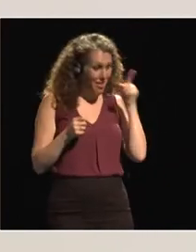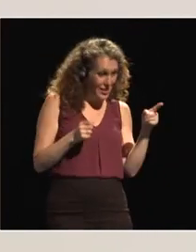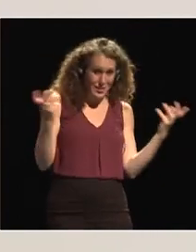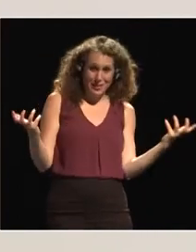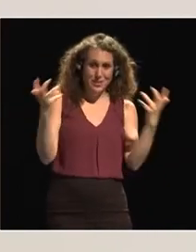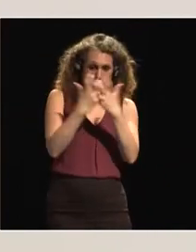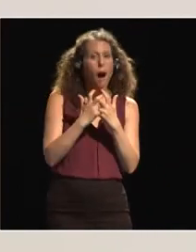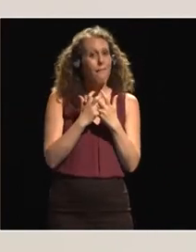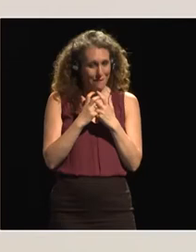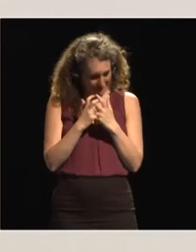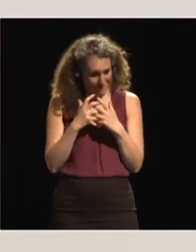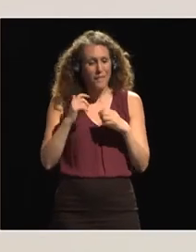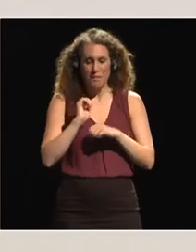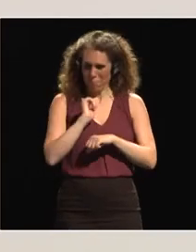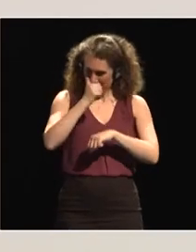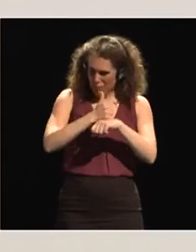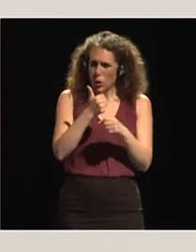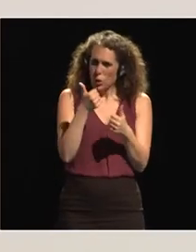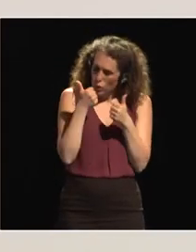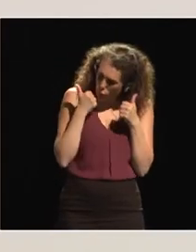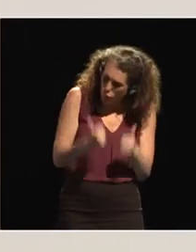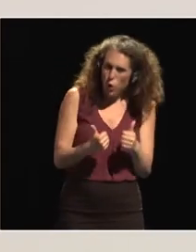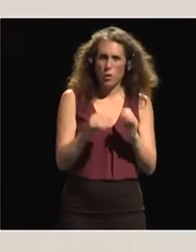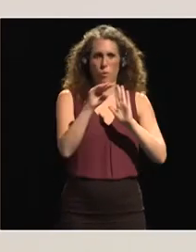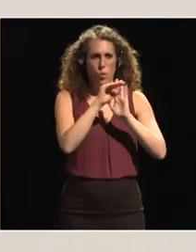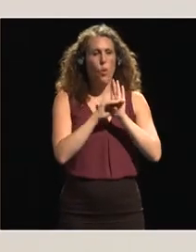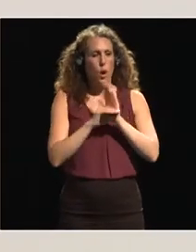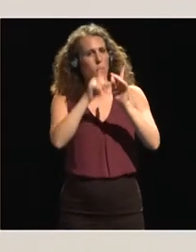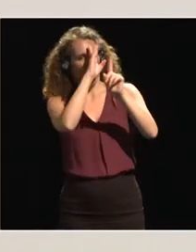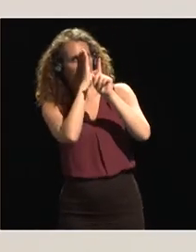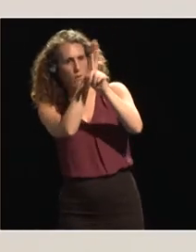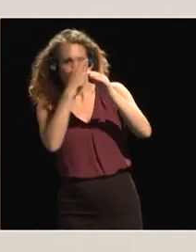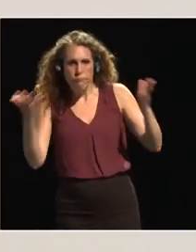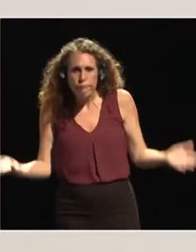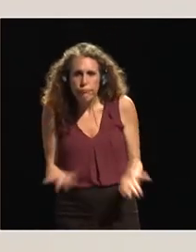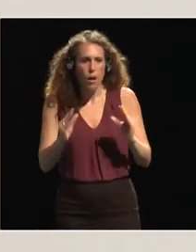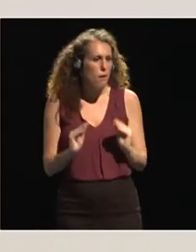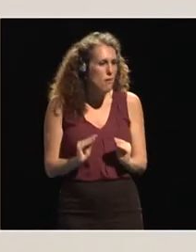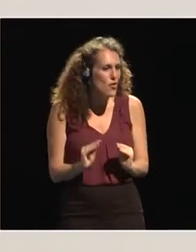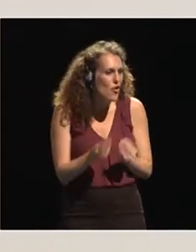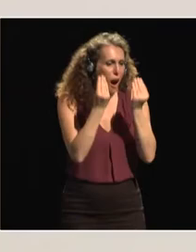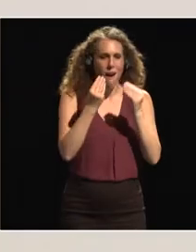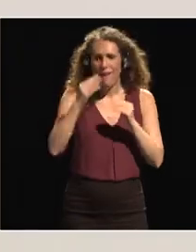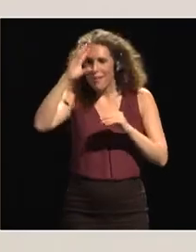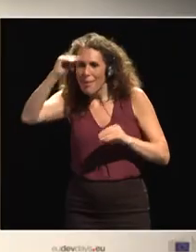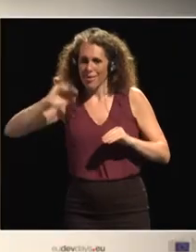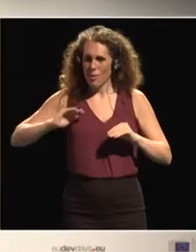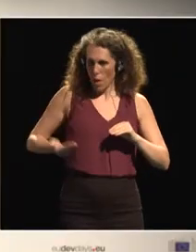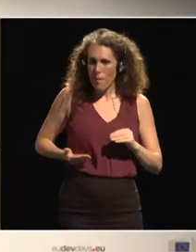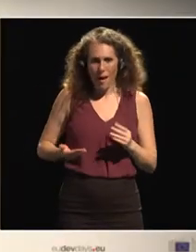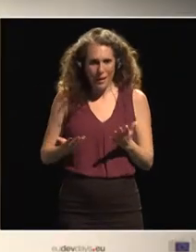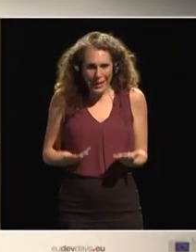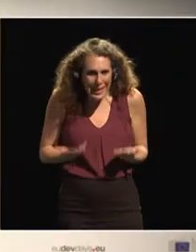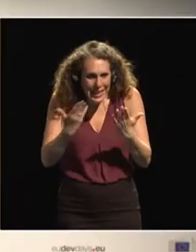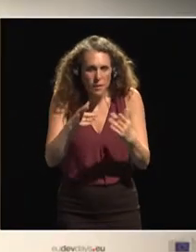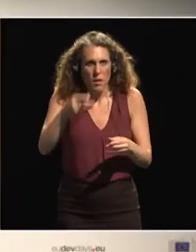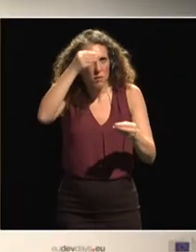developed such a program very strongly to help young people women to have the capacity to